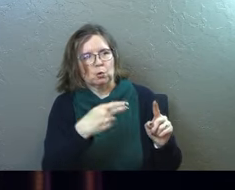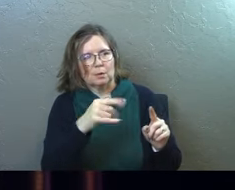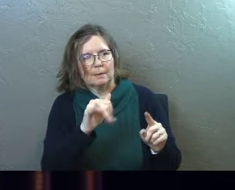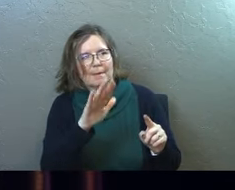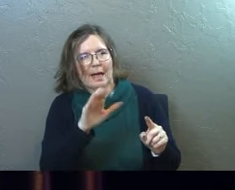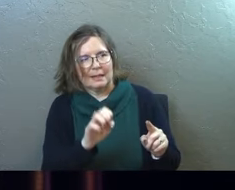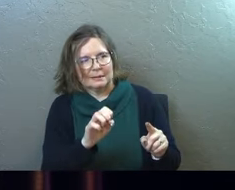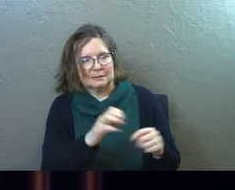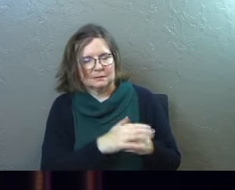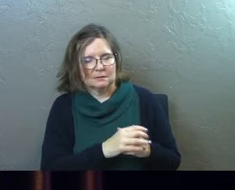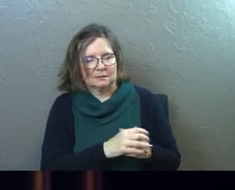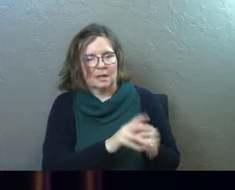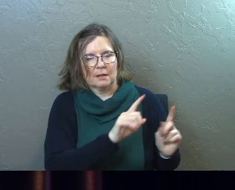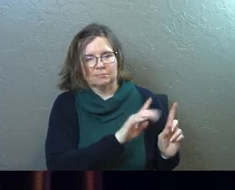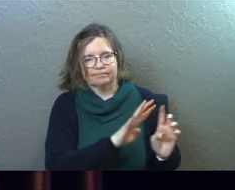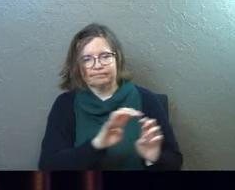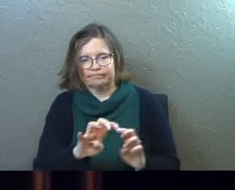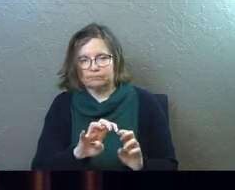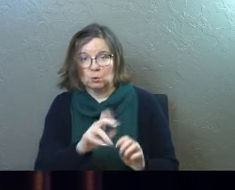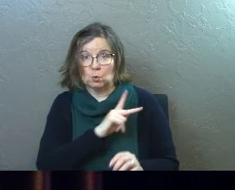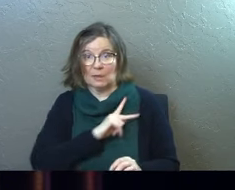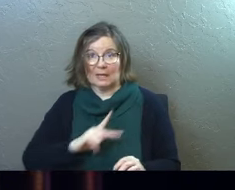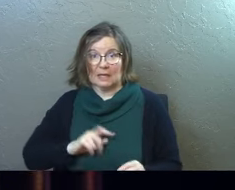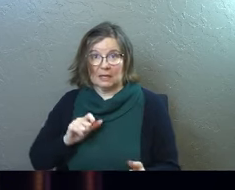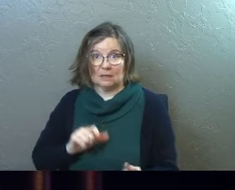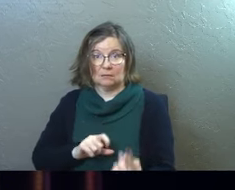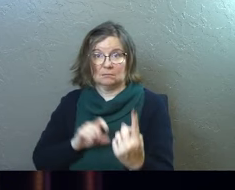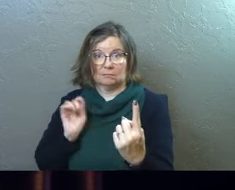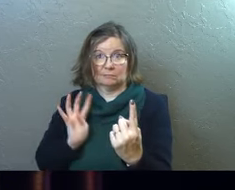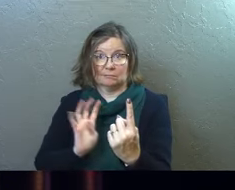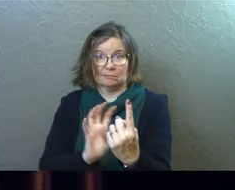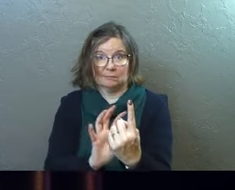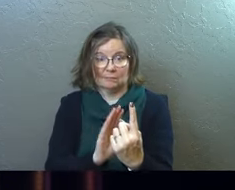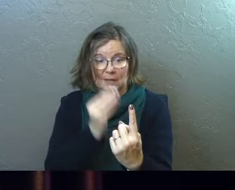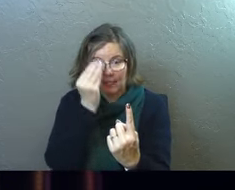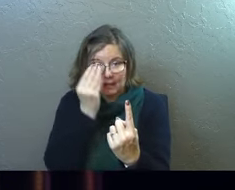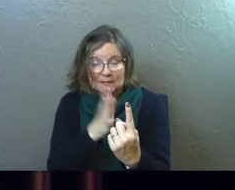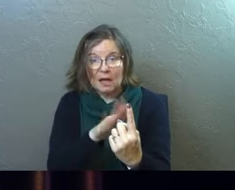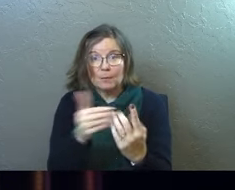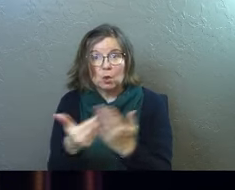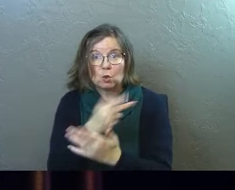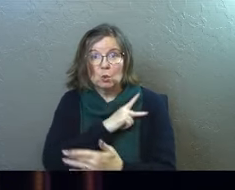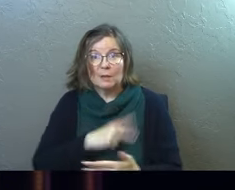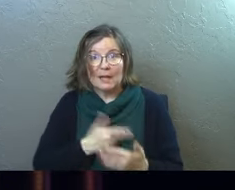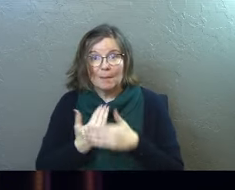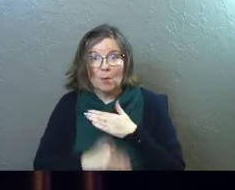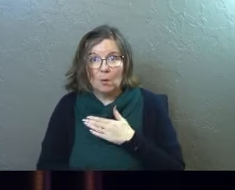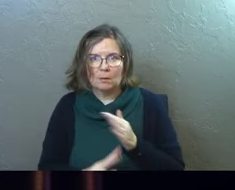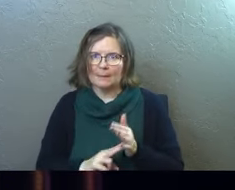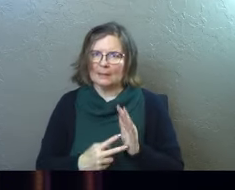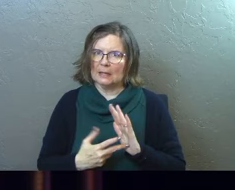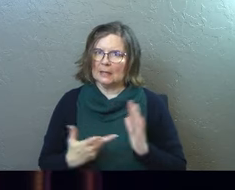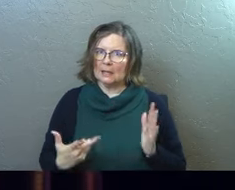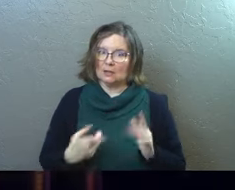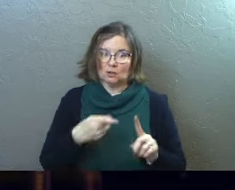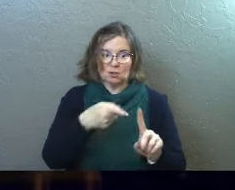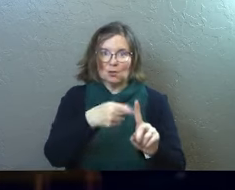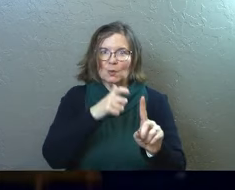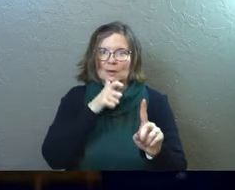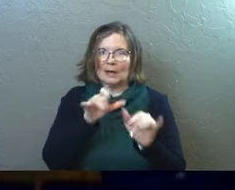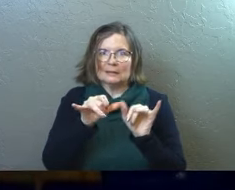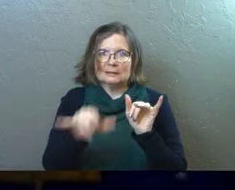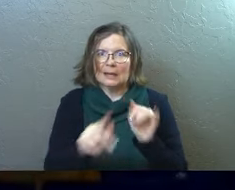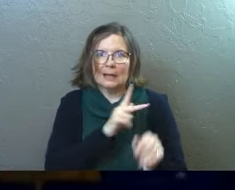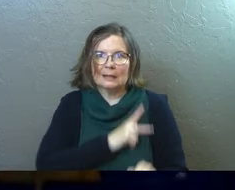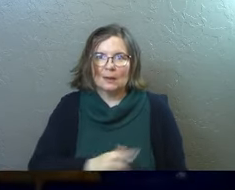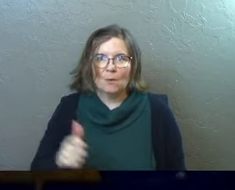come to King Herod to tell him that a new King is born. What does that mean? You're not going to be King